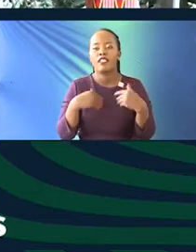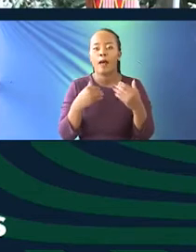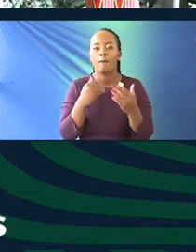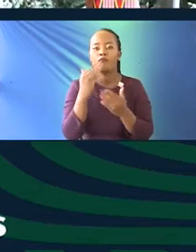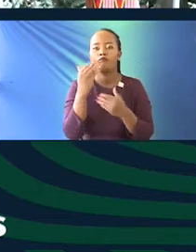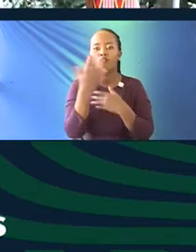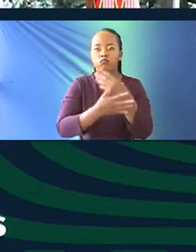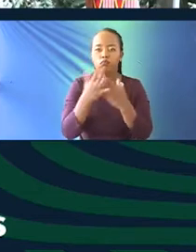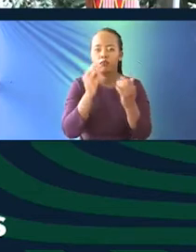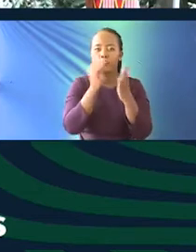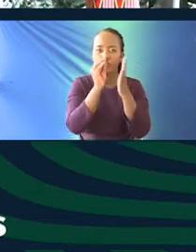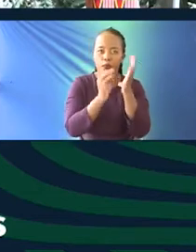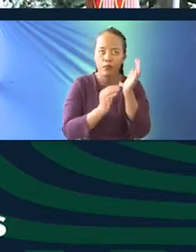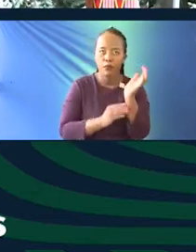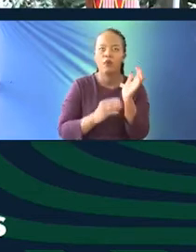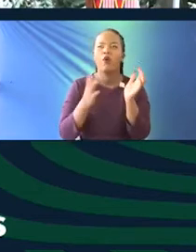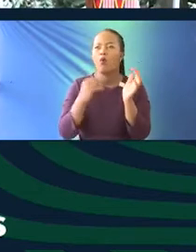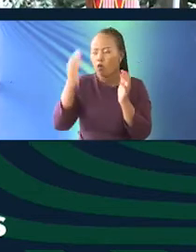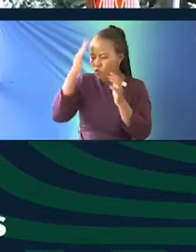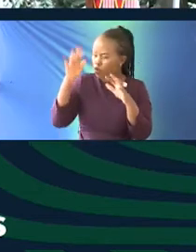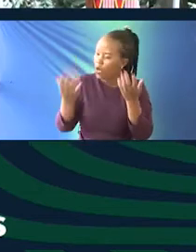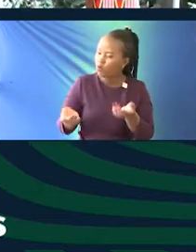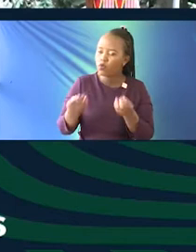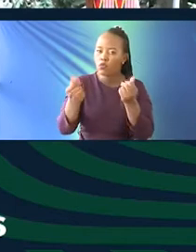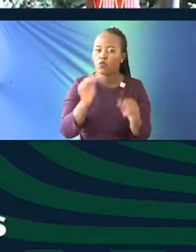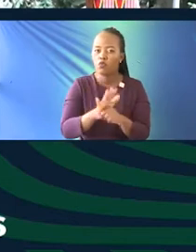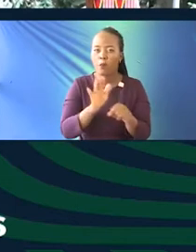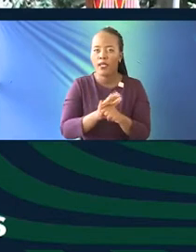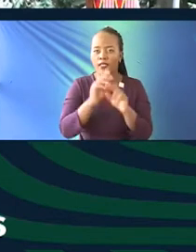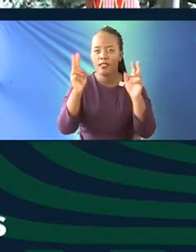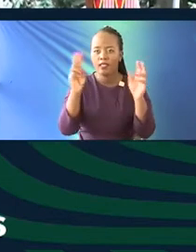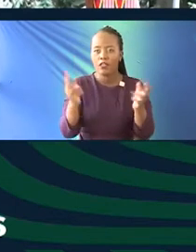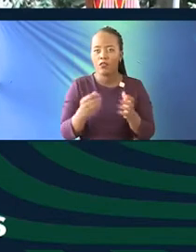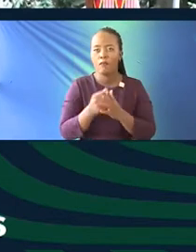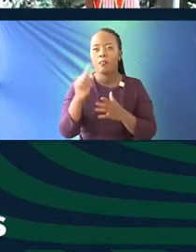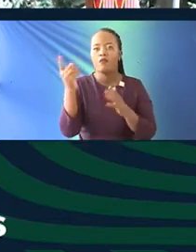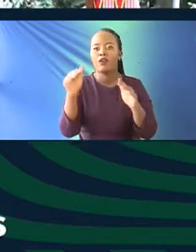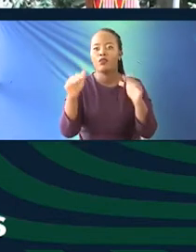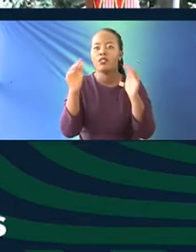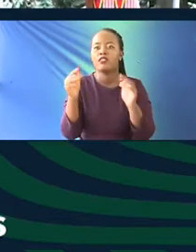we've tried to tackle these questions at Book Bank. I'll just wait for an indication from the back that we are good to go.